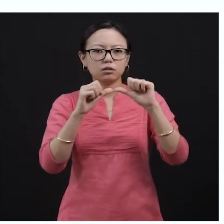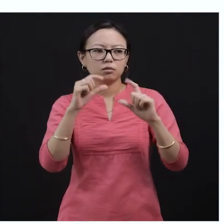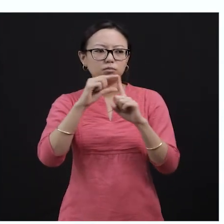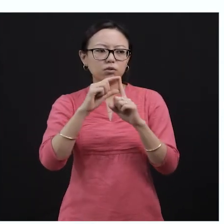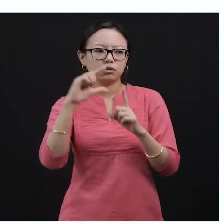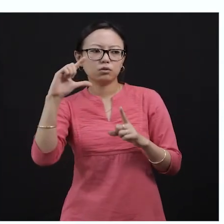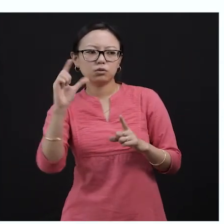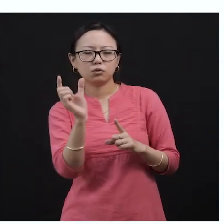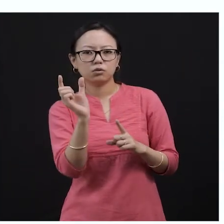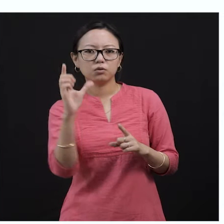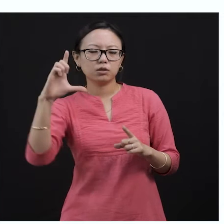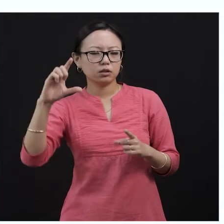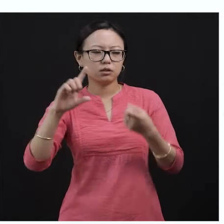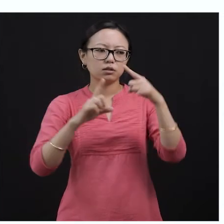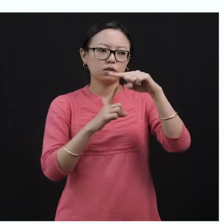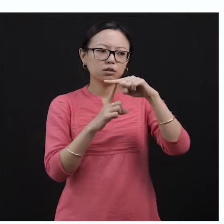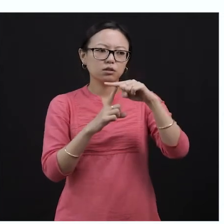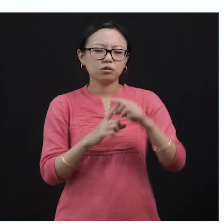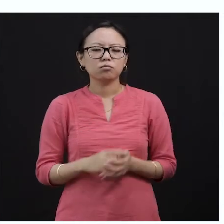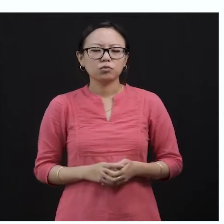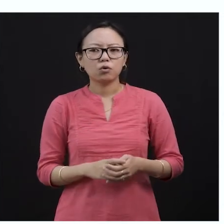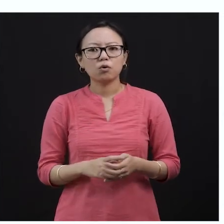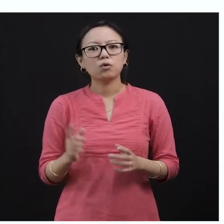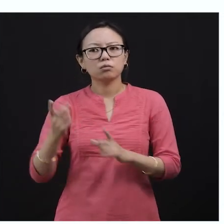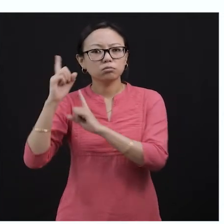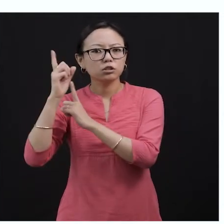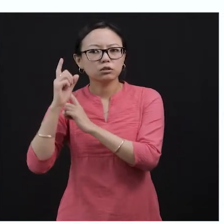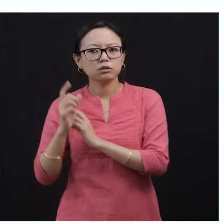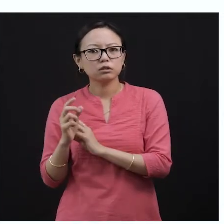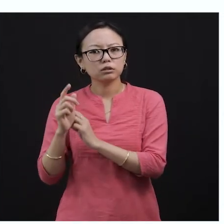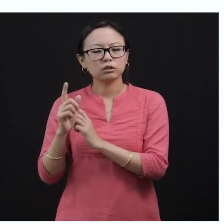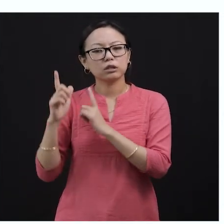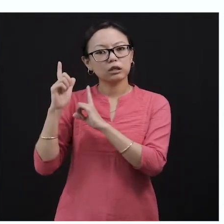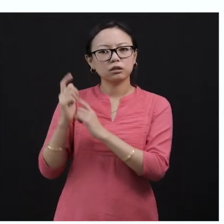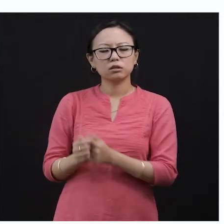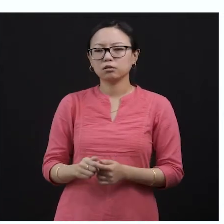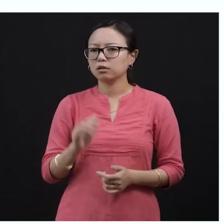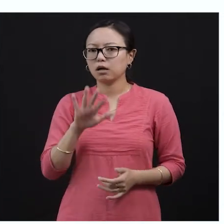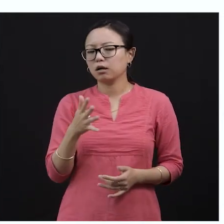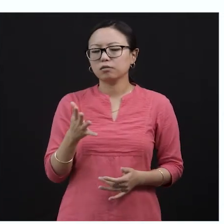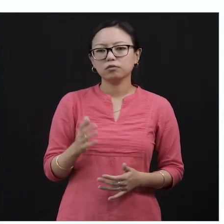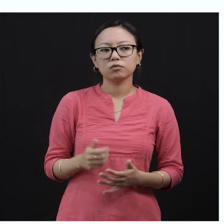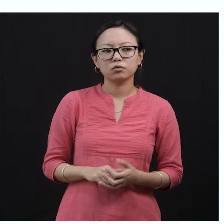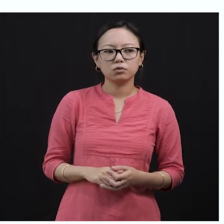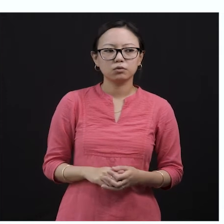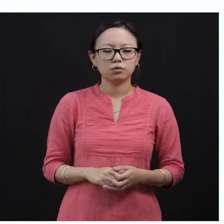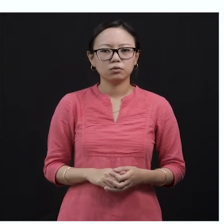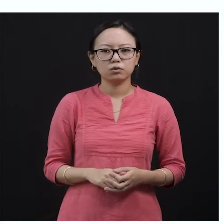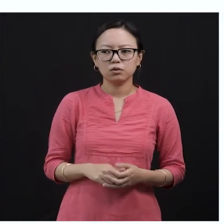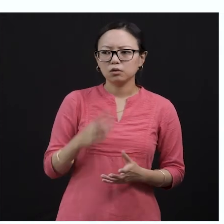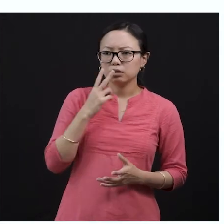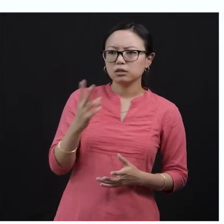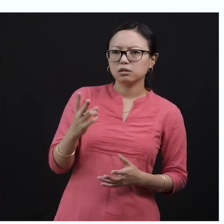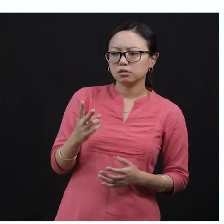person has these weapons and arms, they can be killed at any time. Though he was scared at first, finally finding out that the